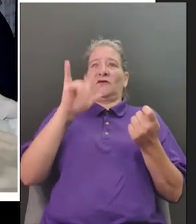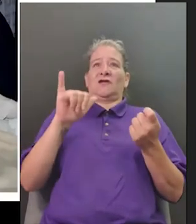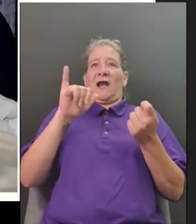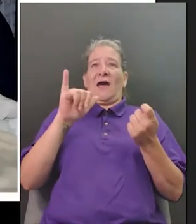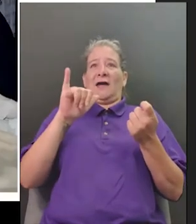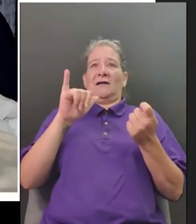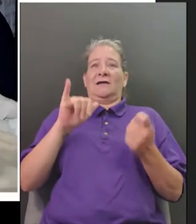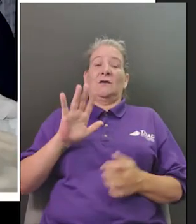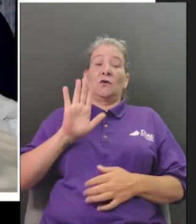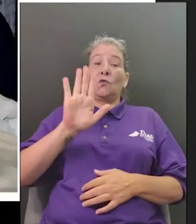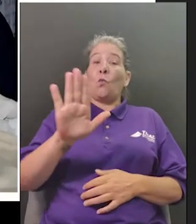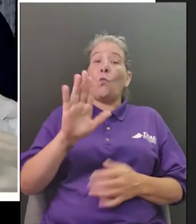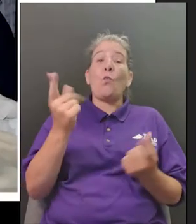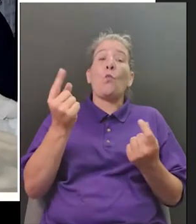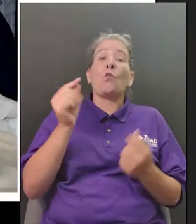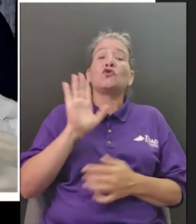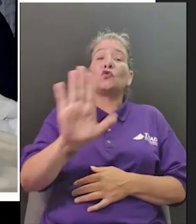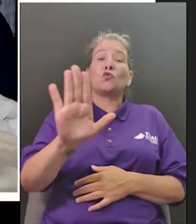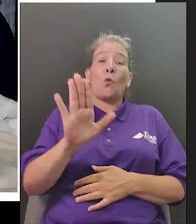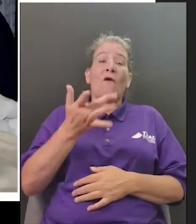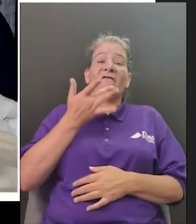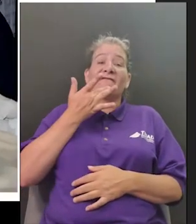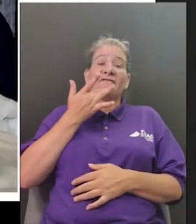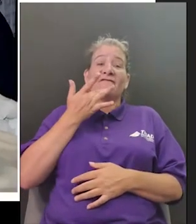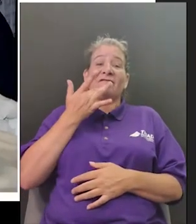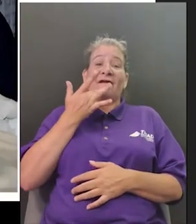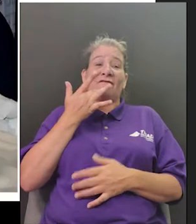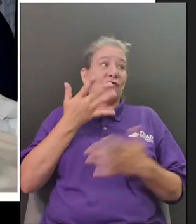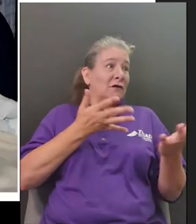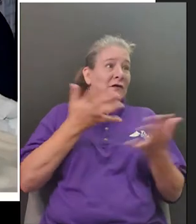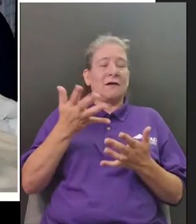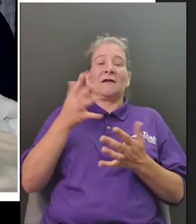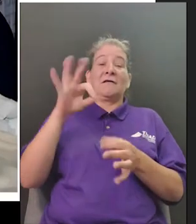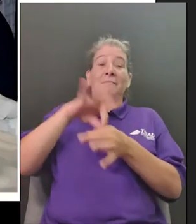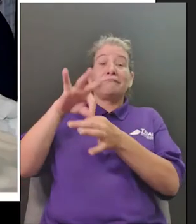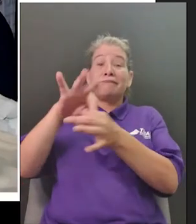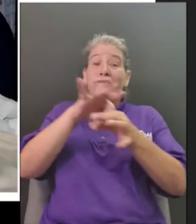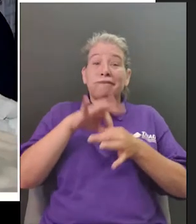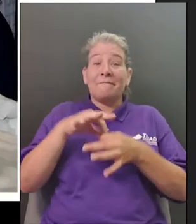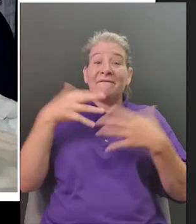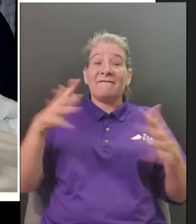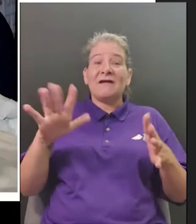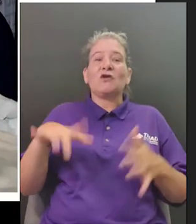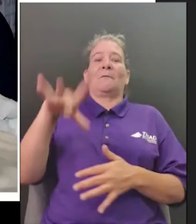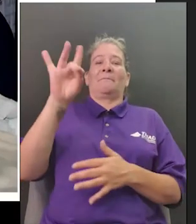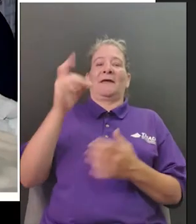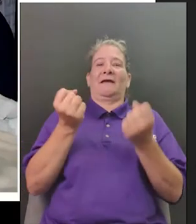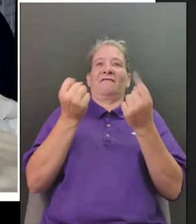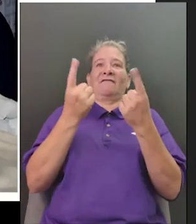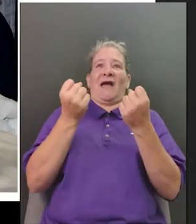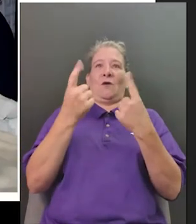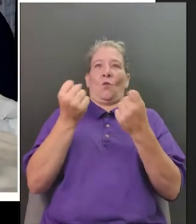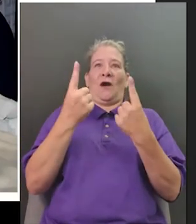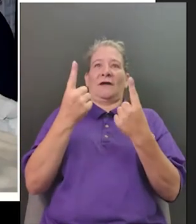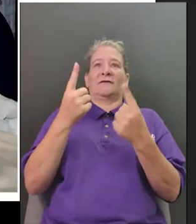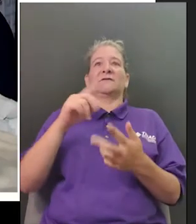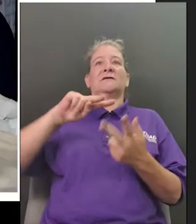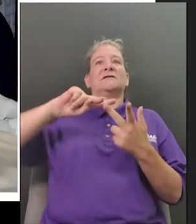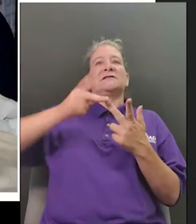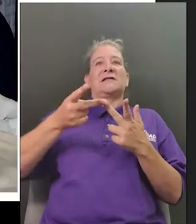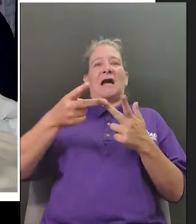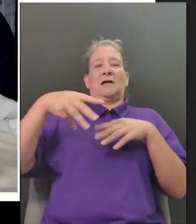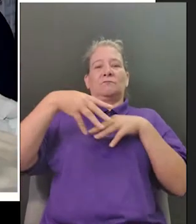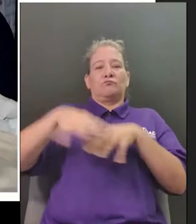came in up at the top cookout is up there parade parades are so